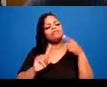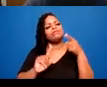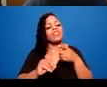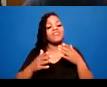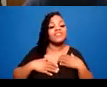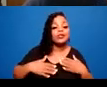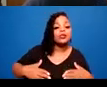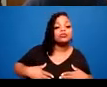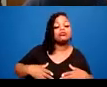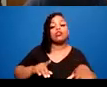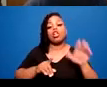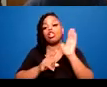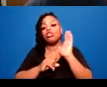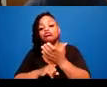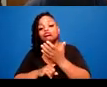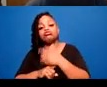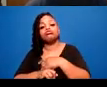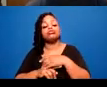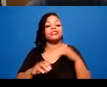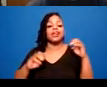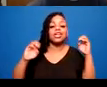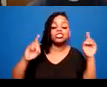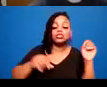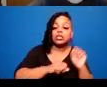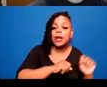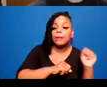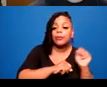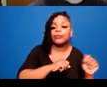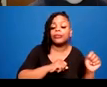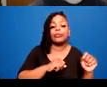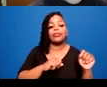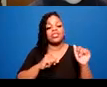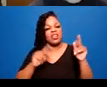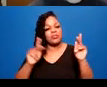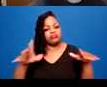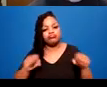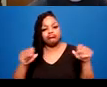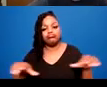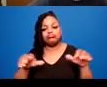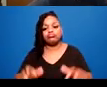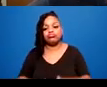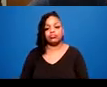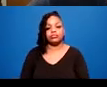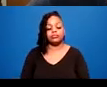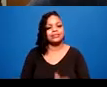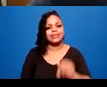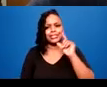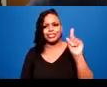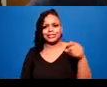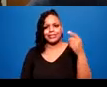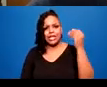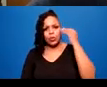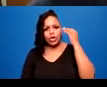imparted on folks. Not just awareness but compensation and reward and